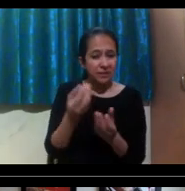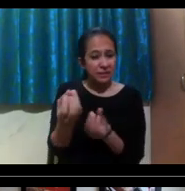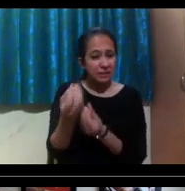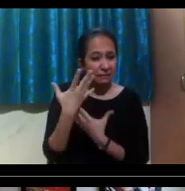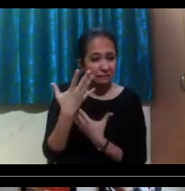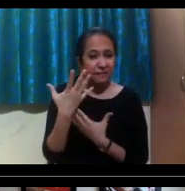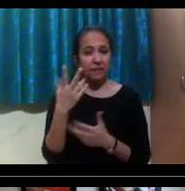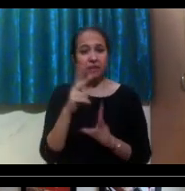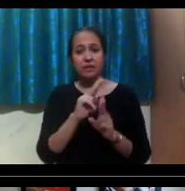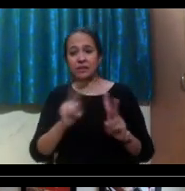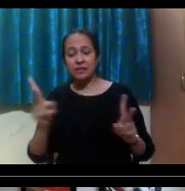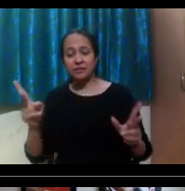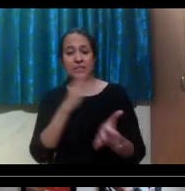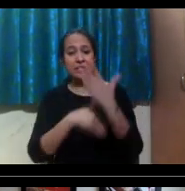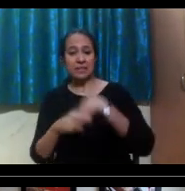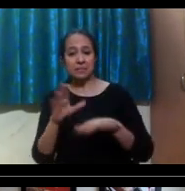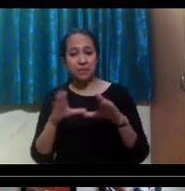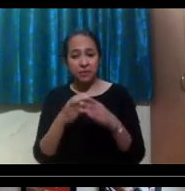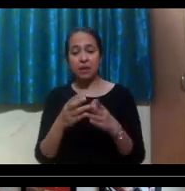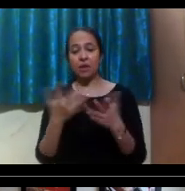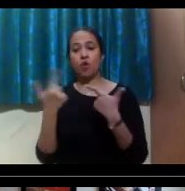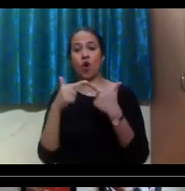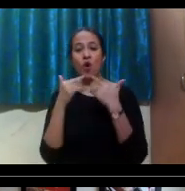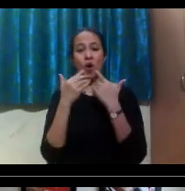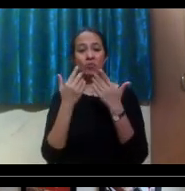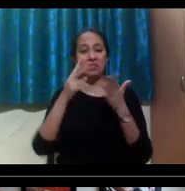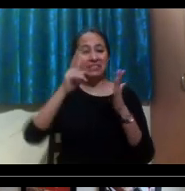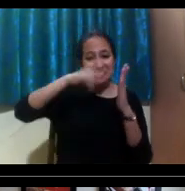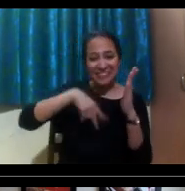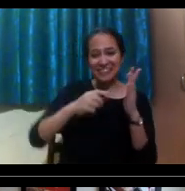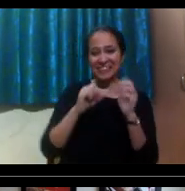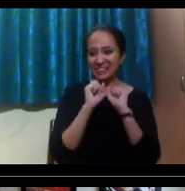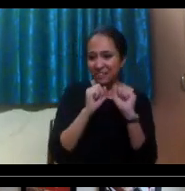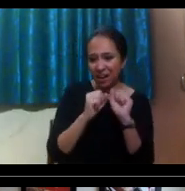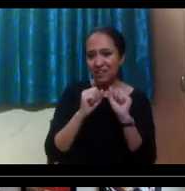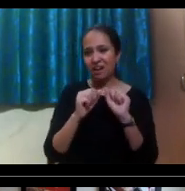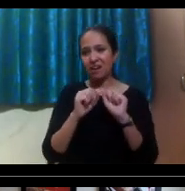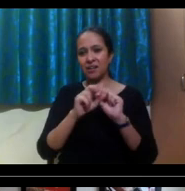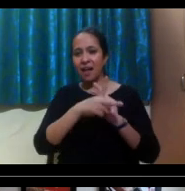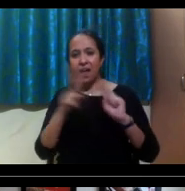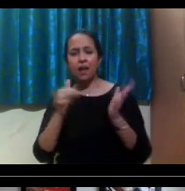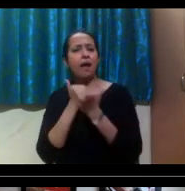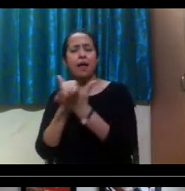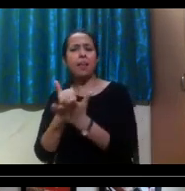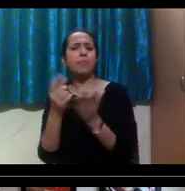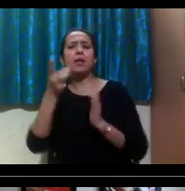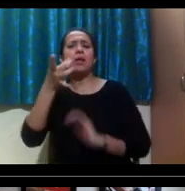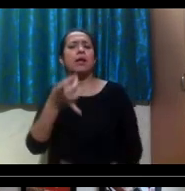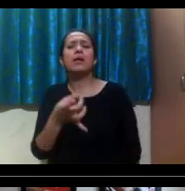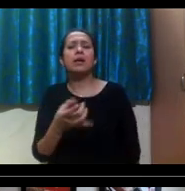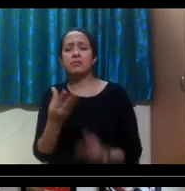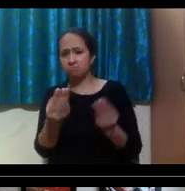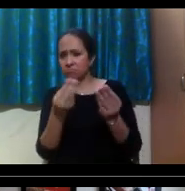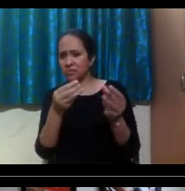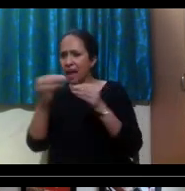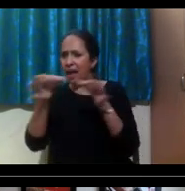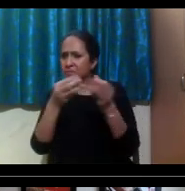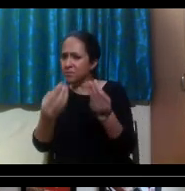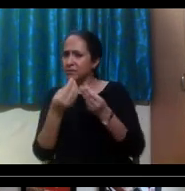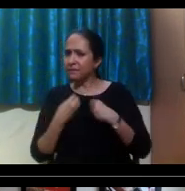disabilities such as dyslexia and what kind of accommodations, um, are available to students and how they can access those?